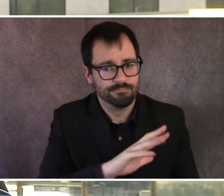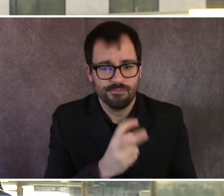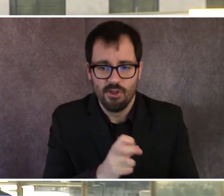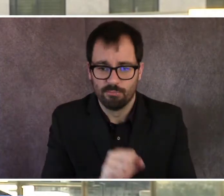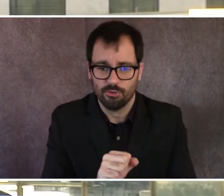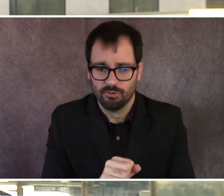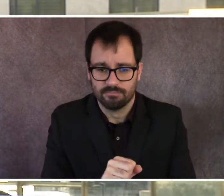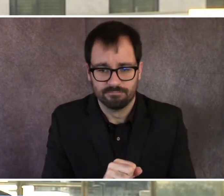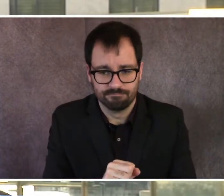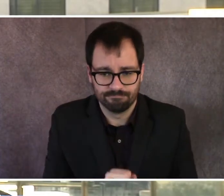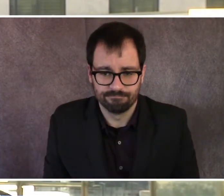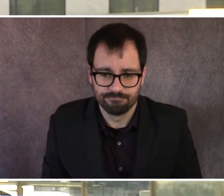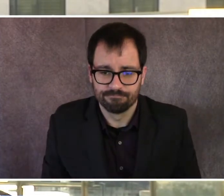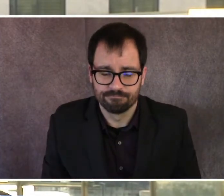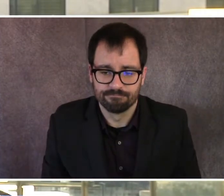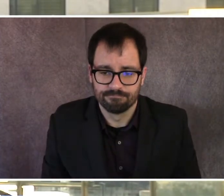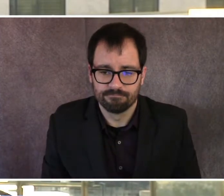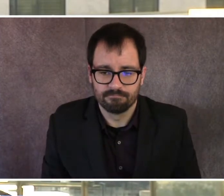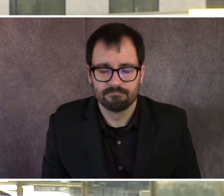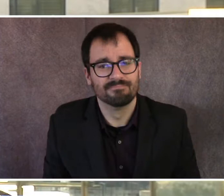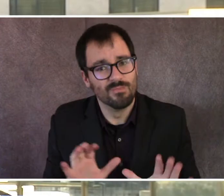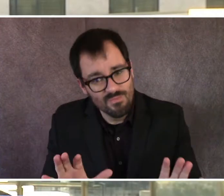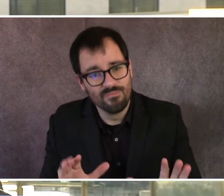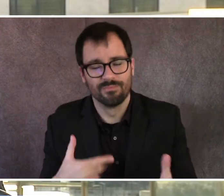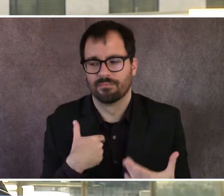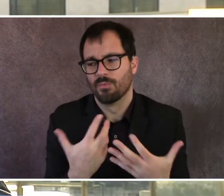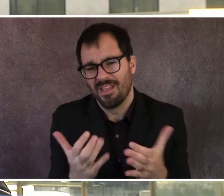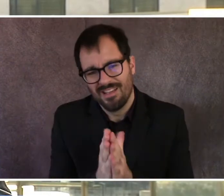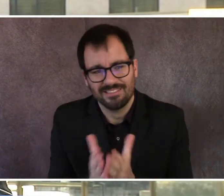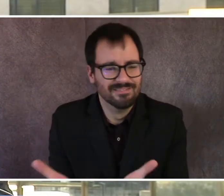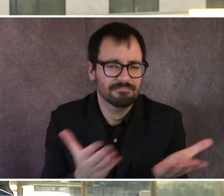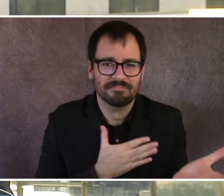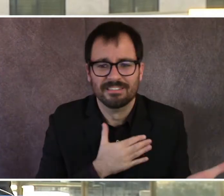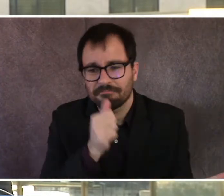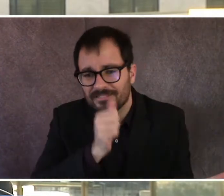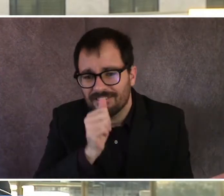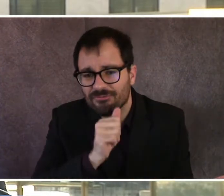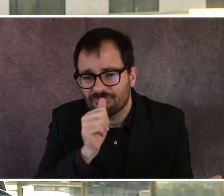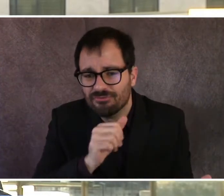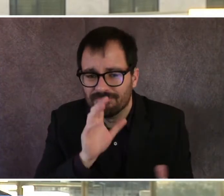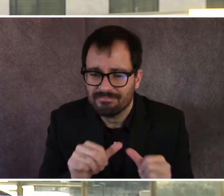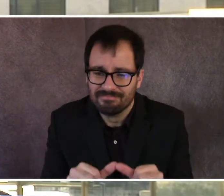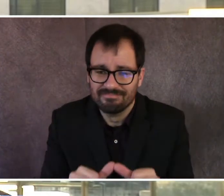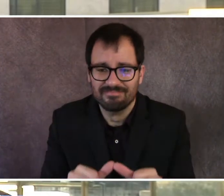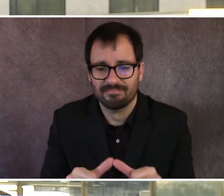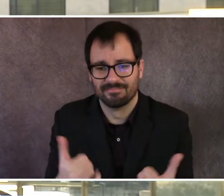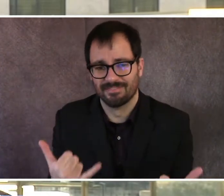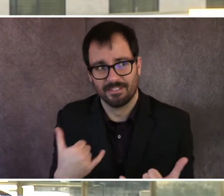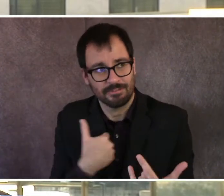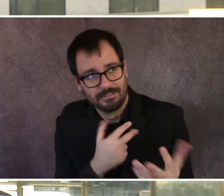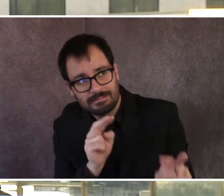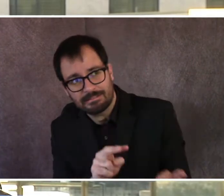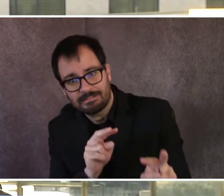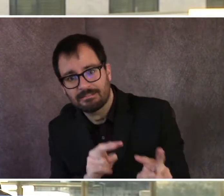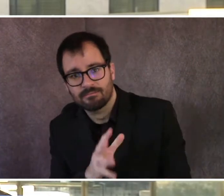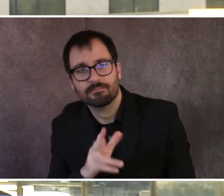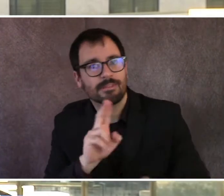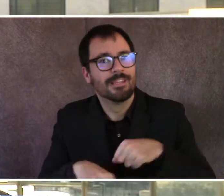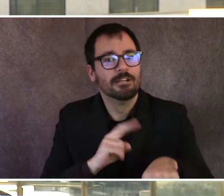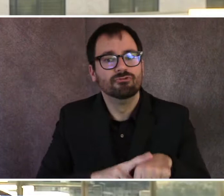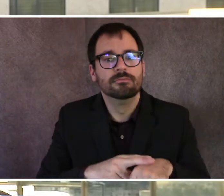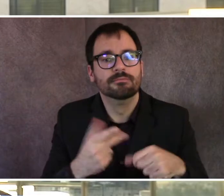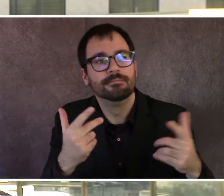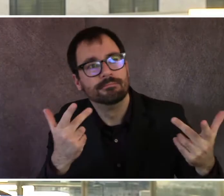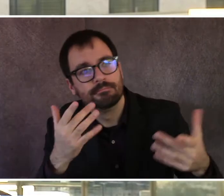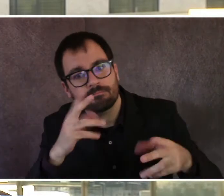ask everyone for your patience while we await the national results. And I ask everyone who's speaking out, joining demonstrations to do so peacefully and